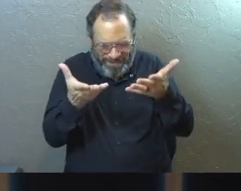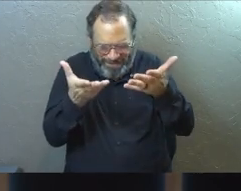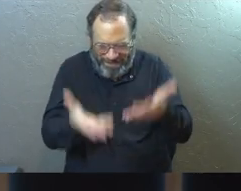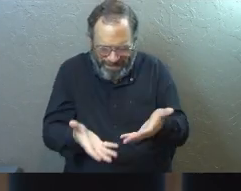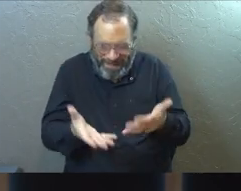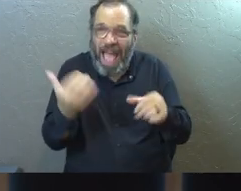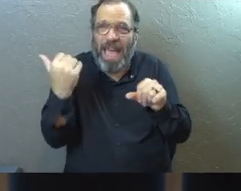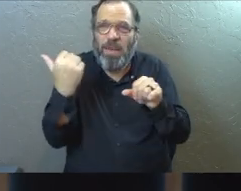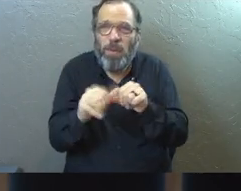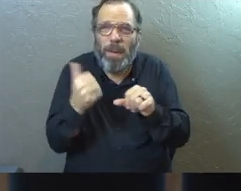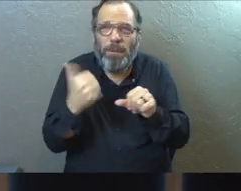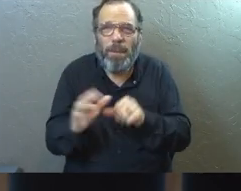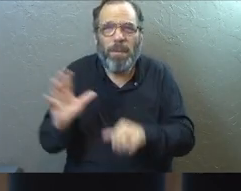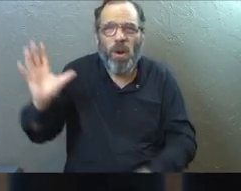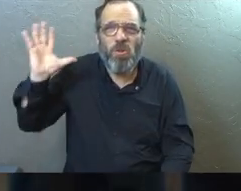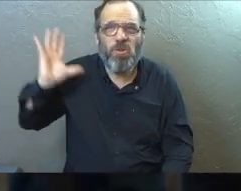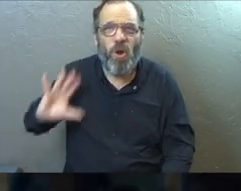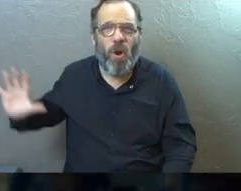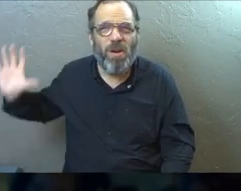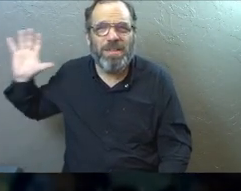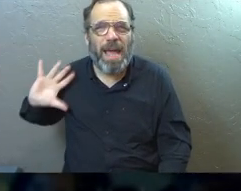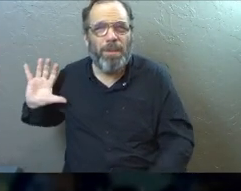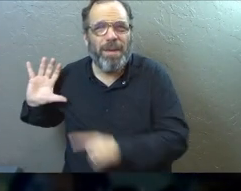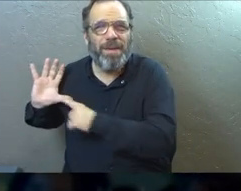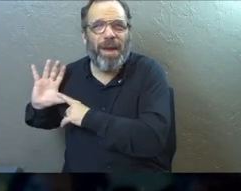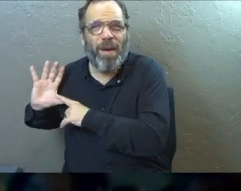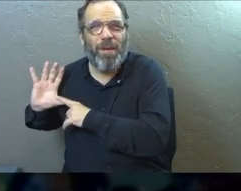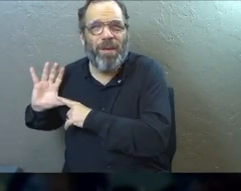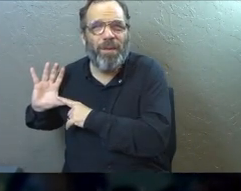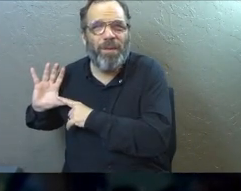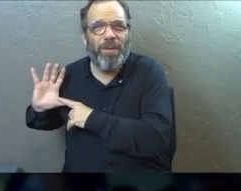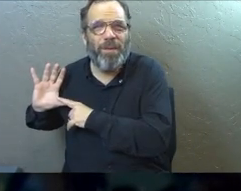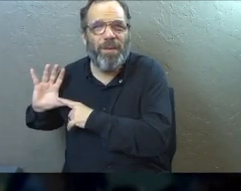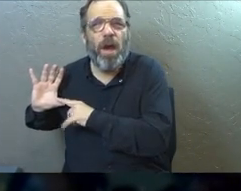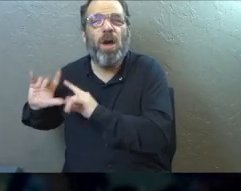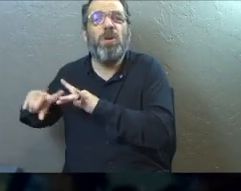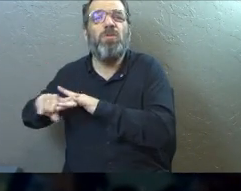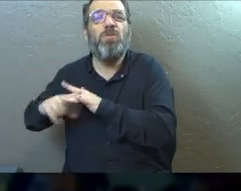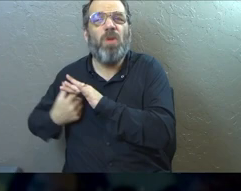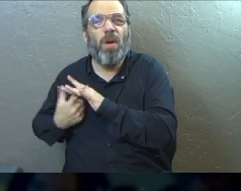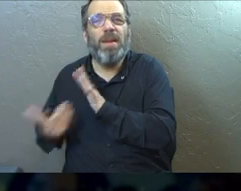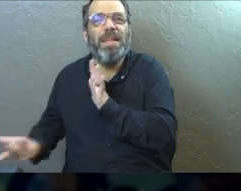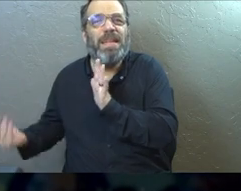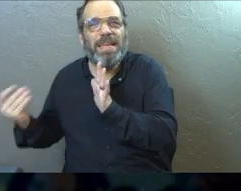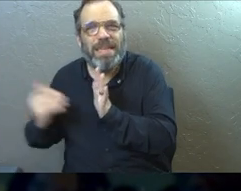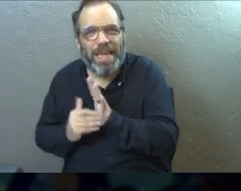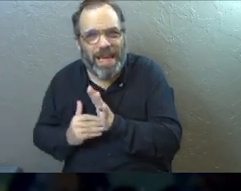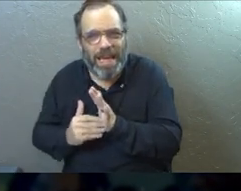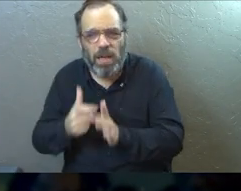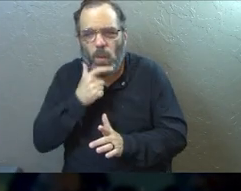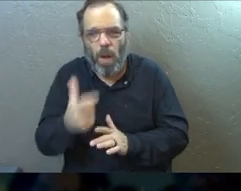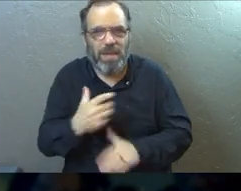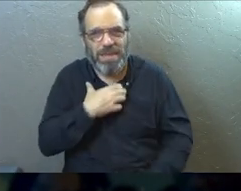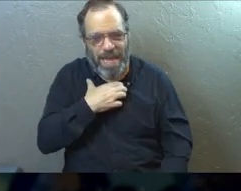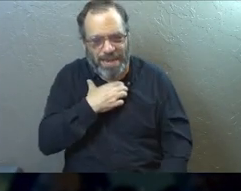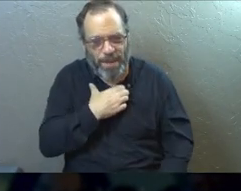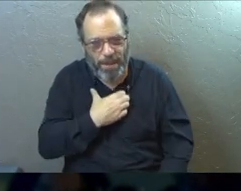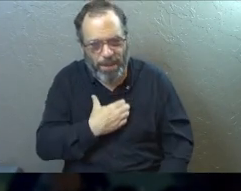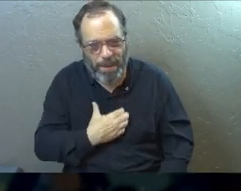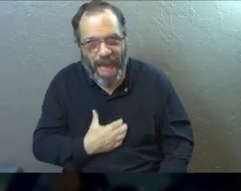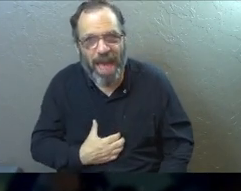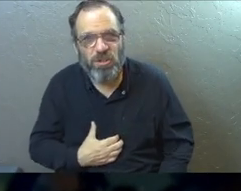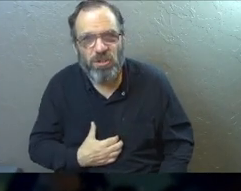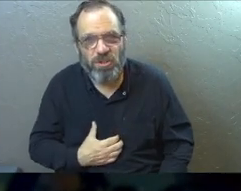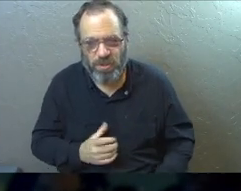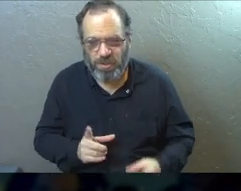saying, hey, remember how it was and start to do those things again. And watch what happens. Watch how that passion starts to